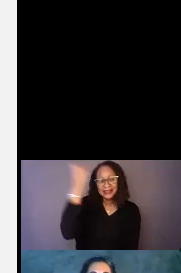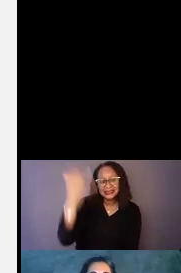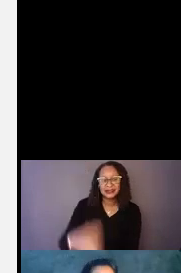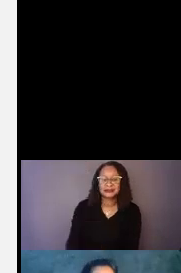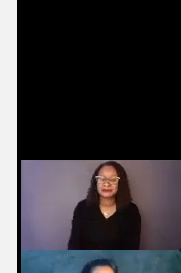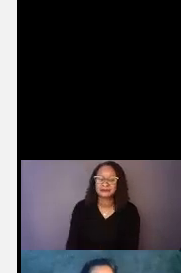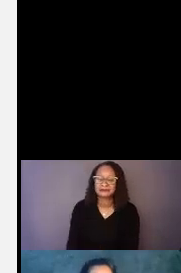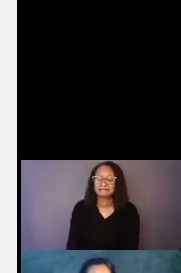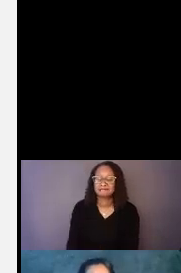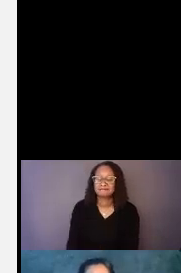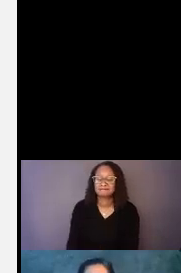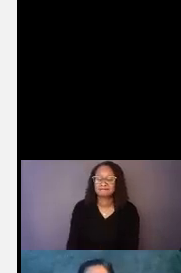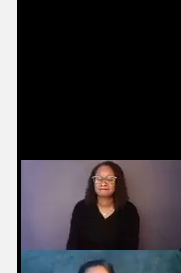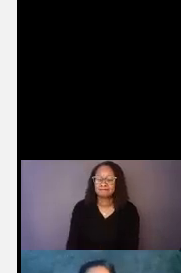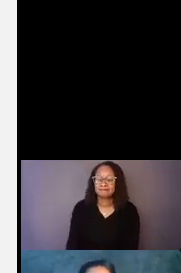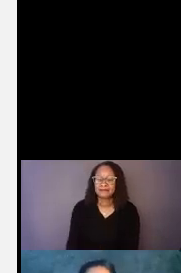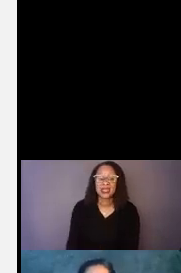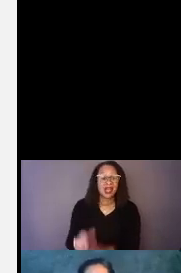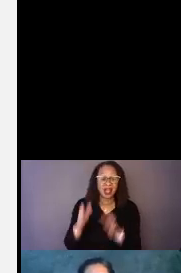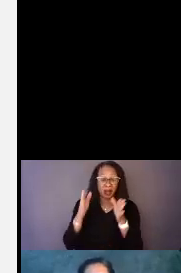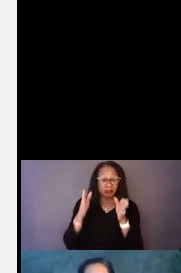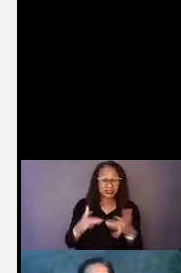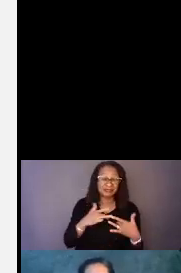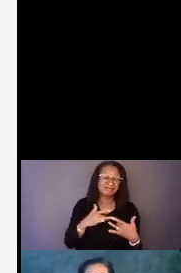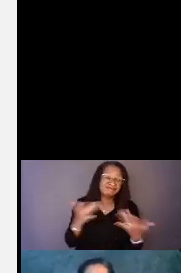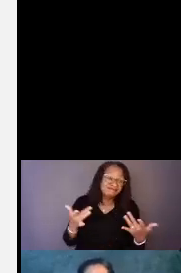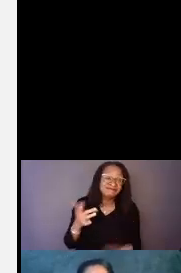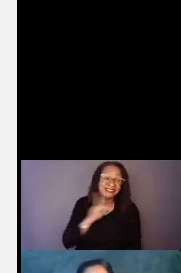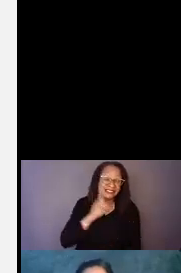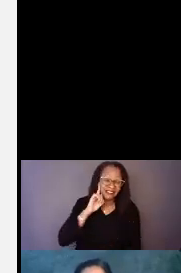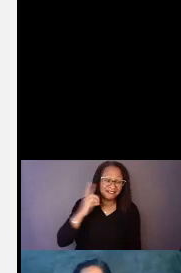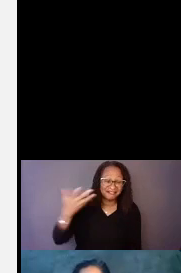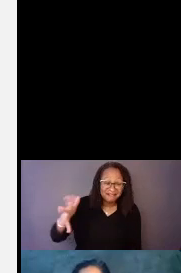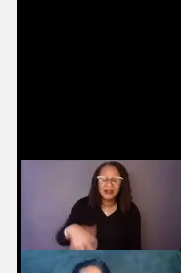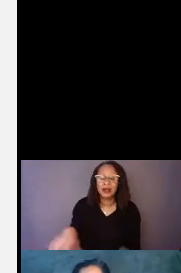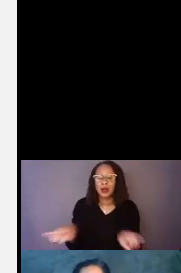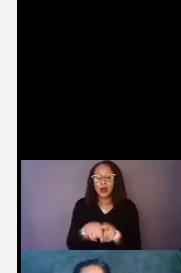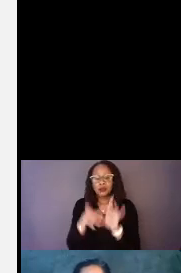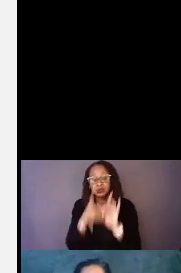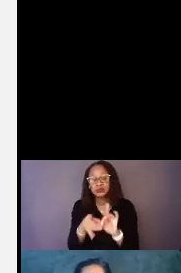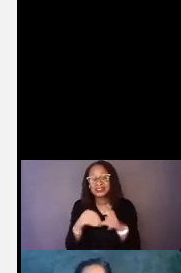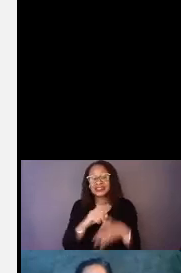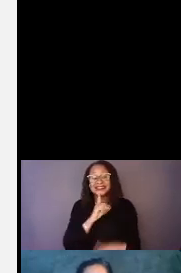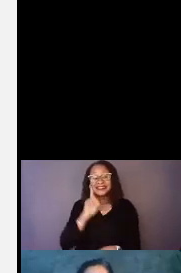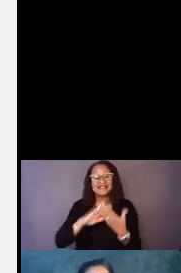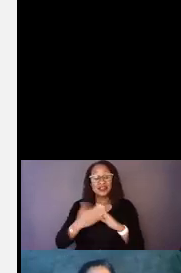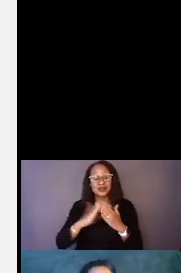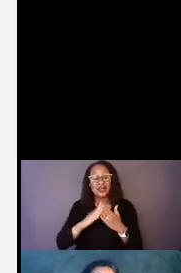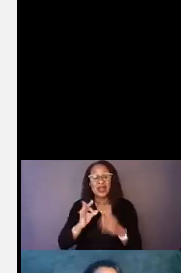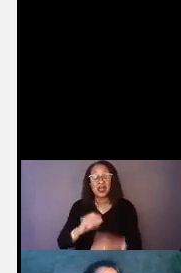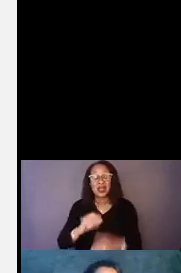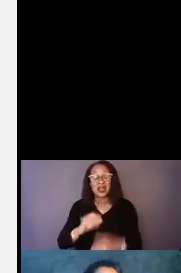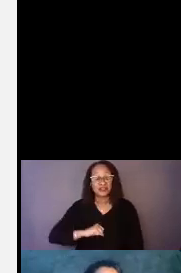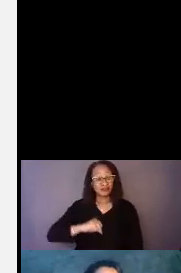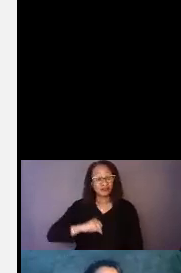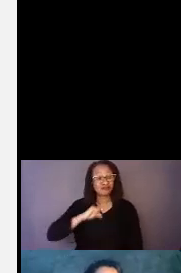A person just happens to be deaf. There's also the association in the deaf community of the pride that comes with